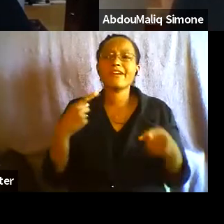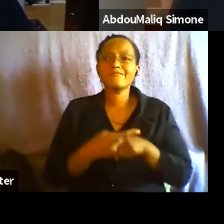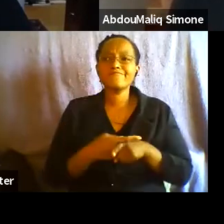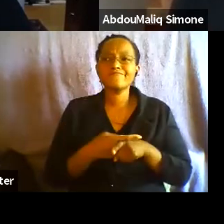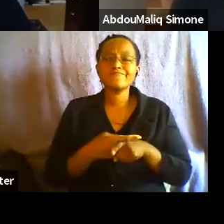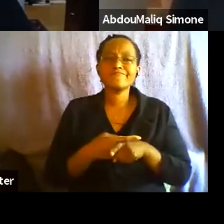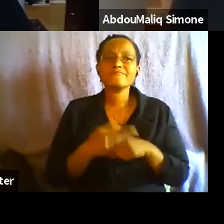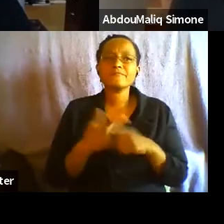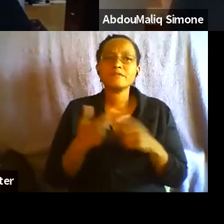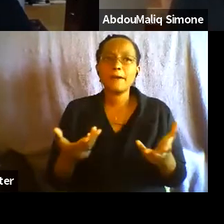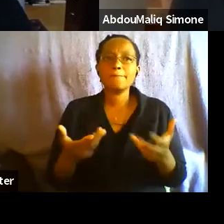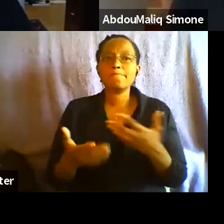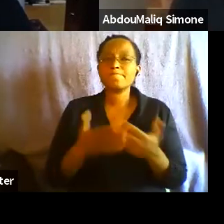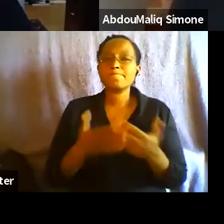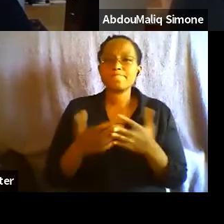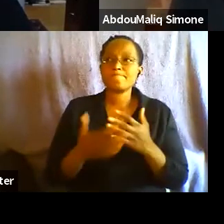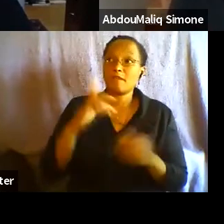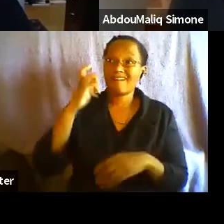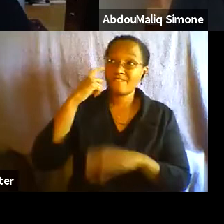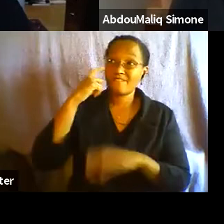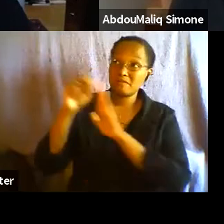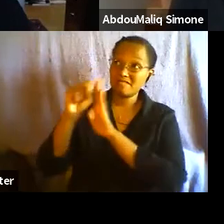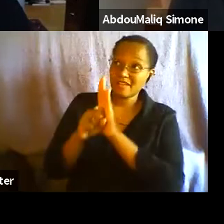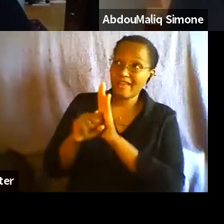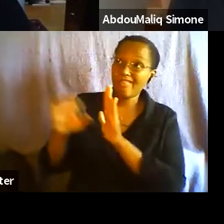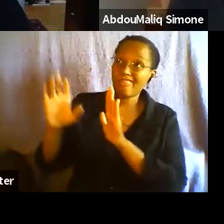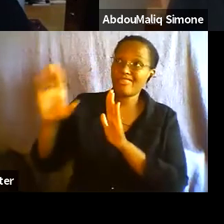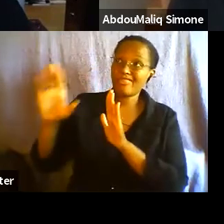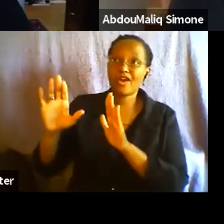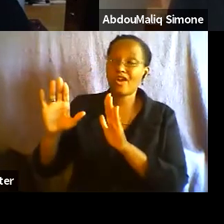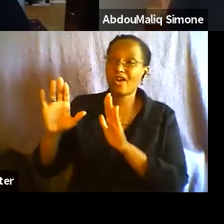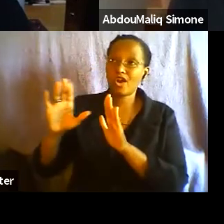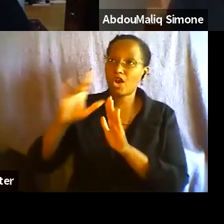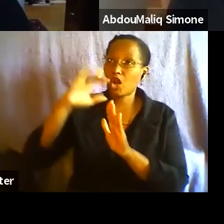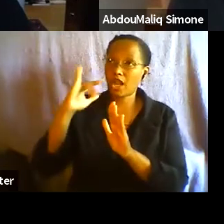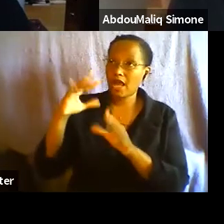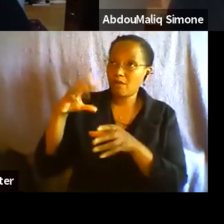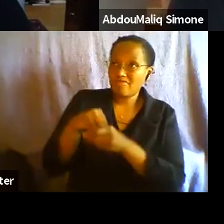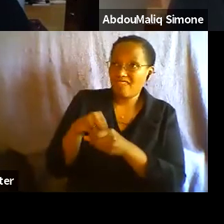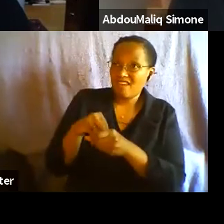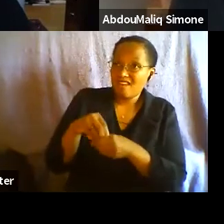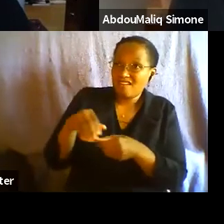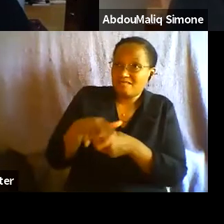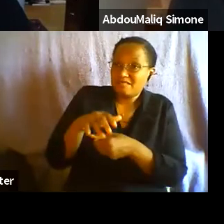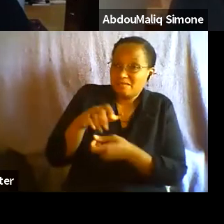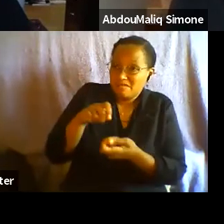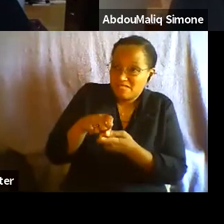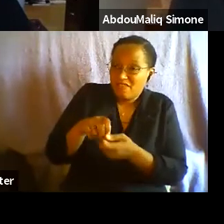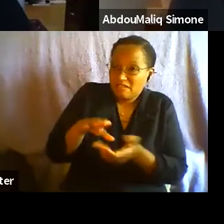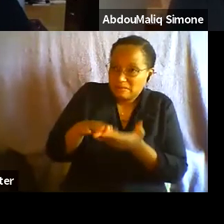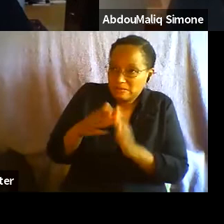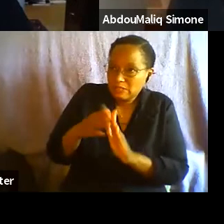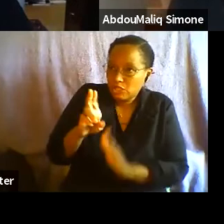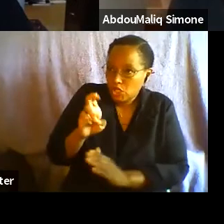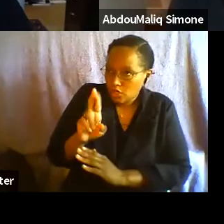the state may be within particular urban regions, it's quite concretely difficult